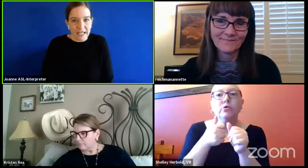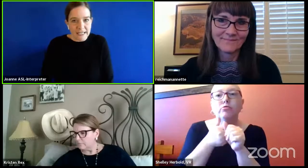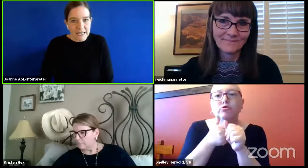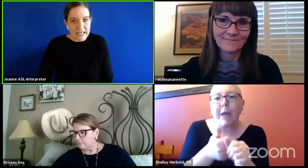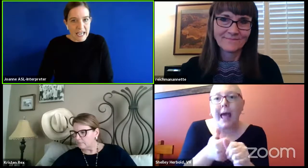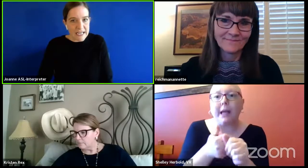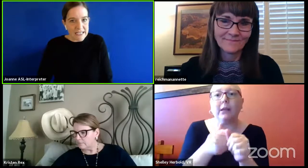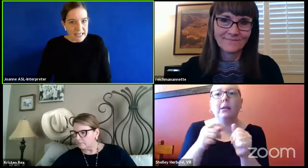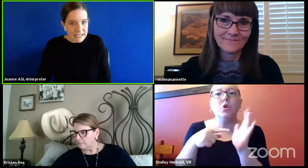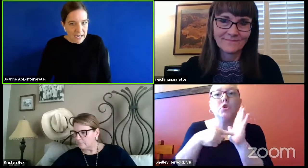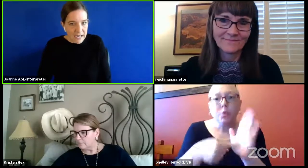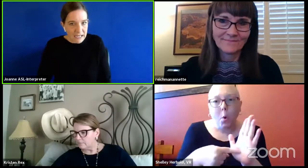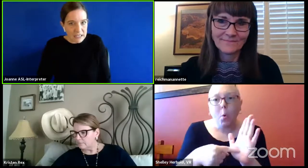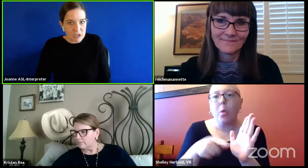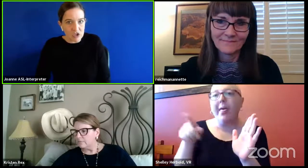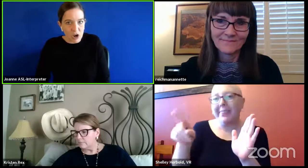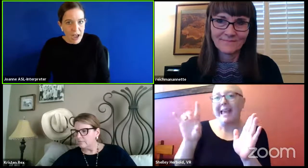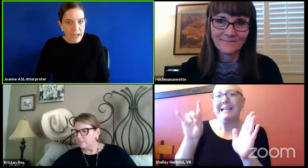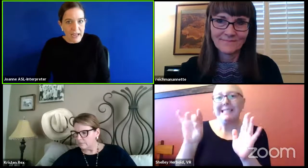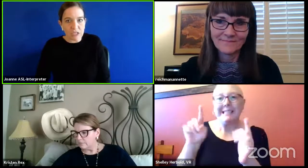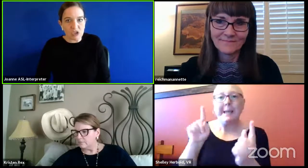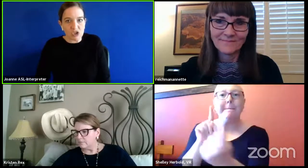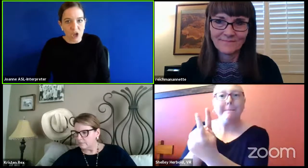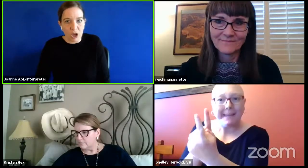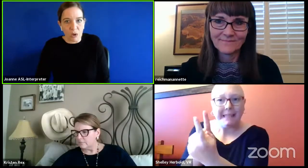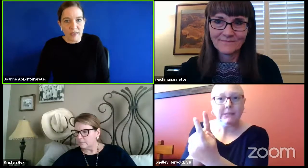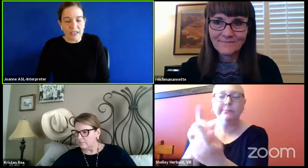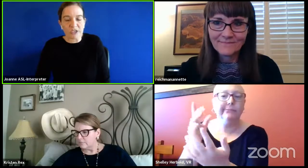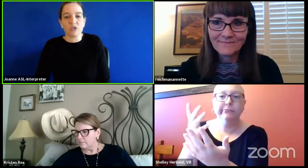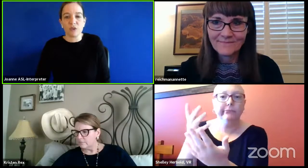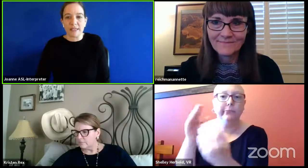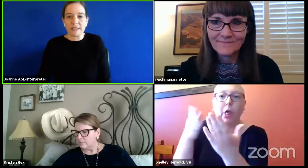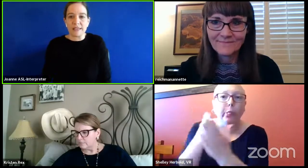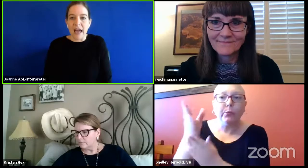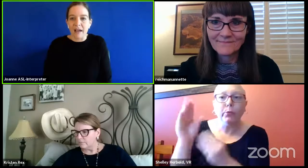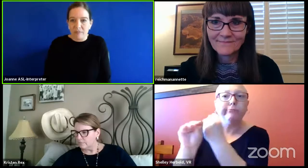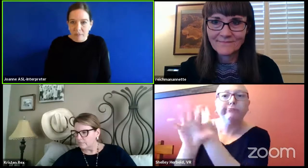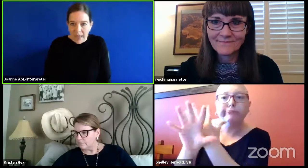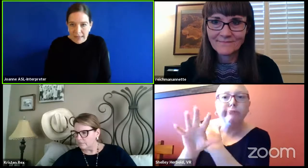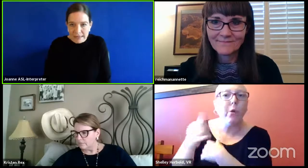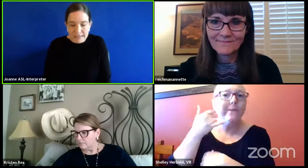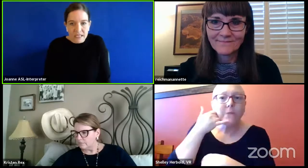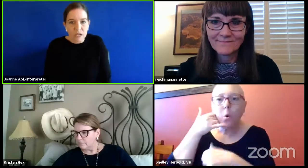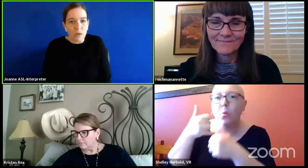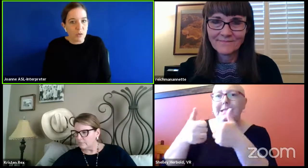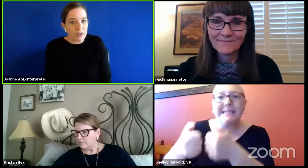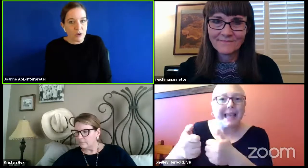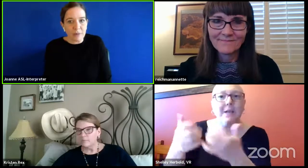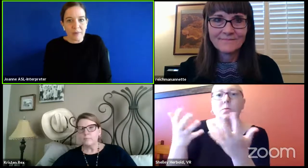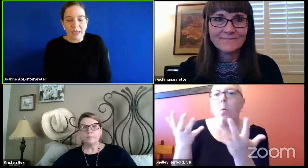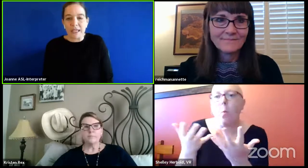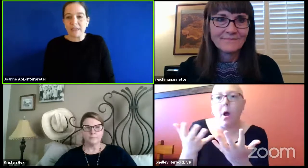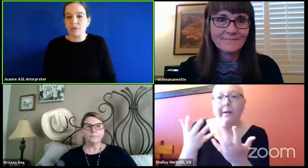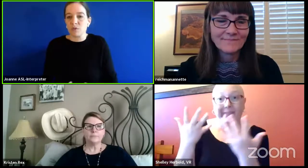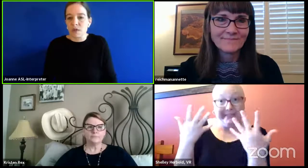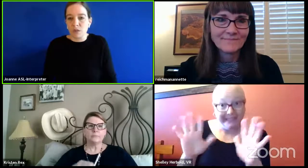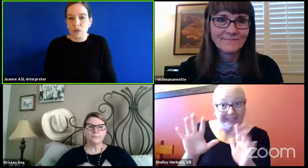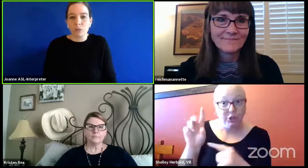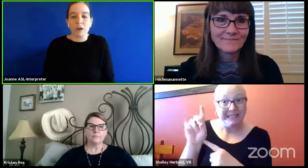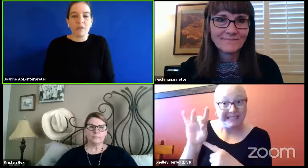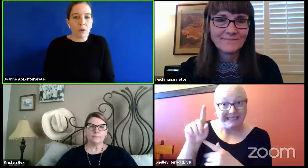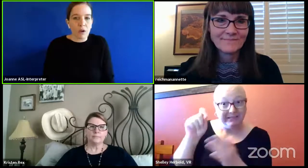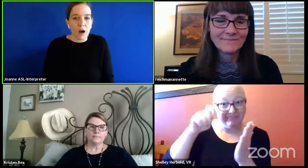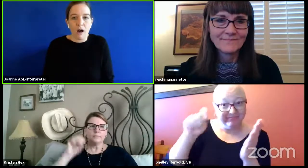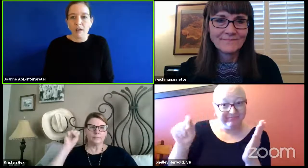if you're collecting any data to track and show that students have met, whether it be through